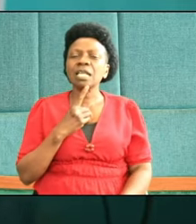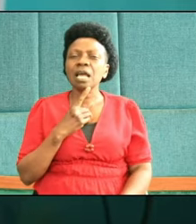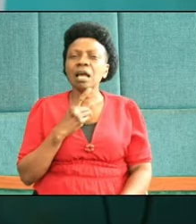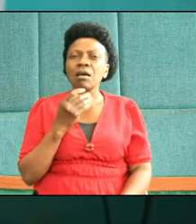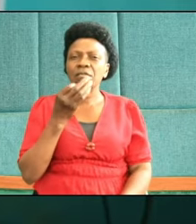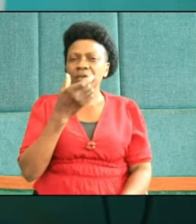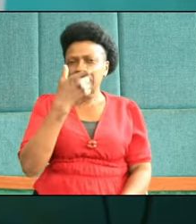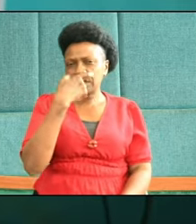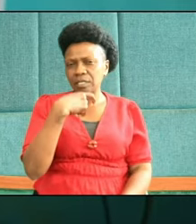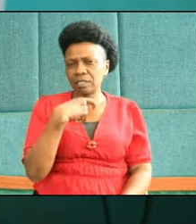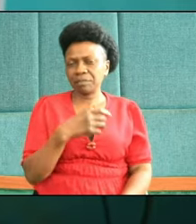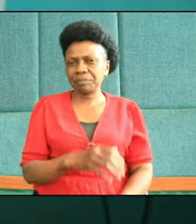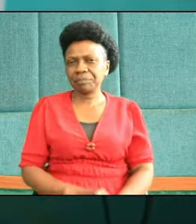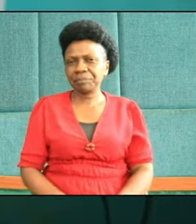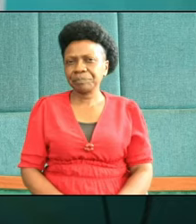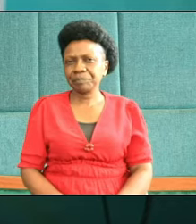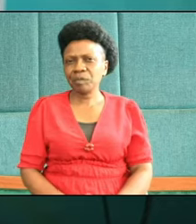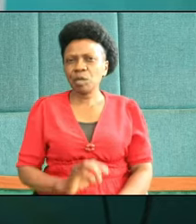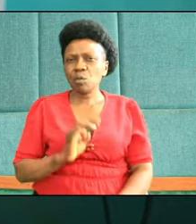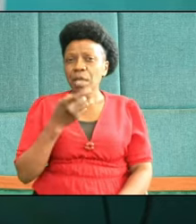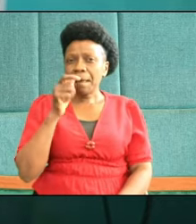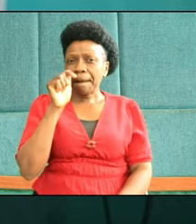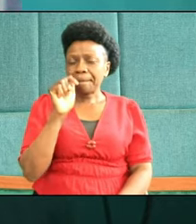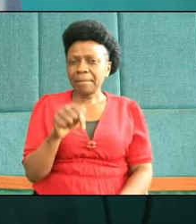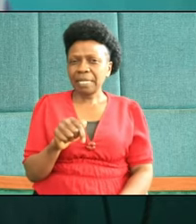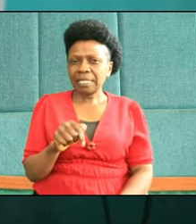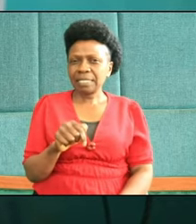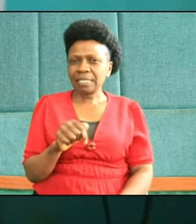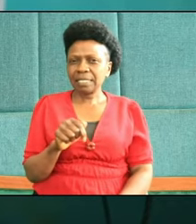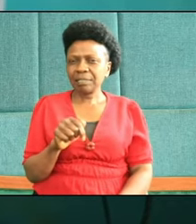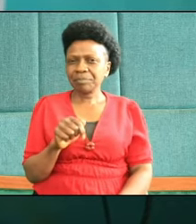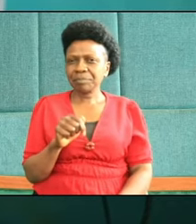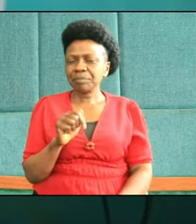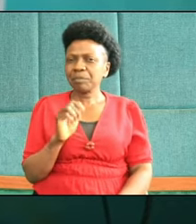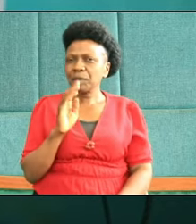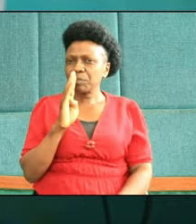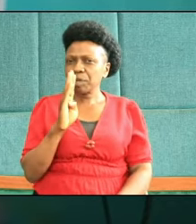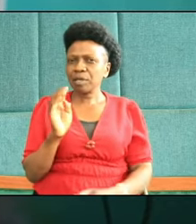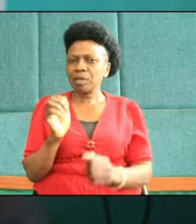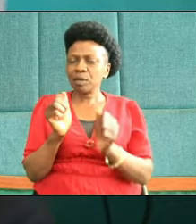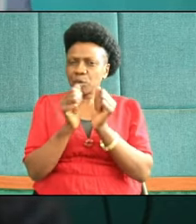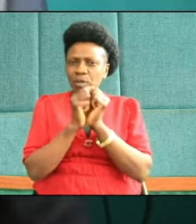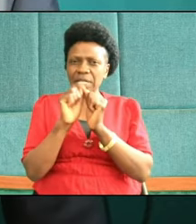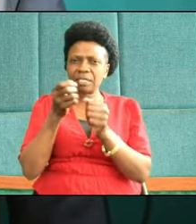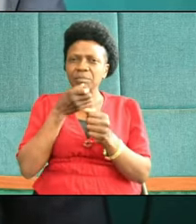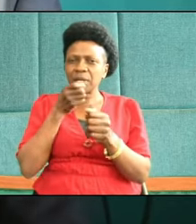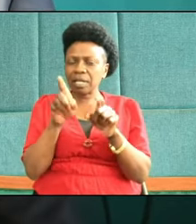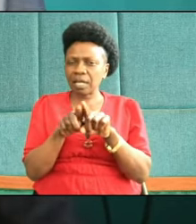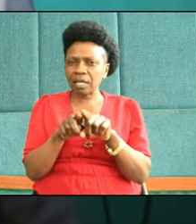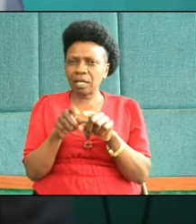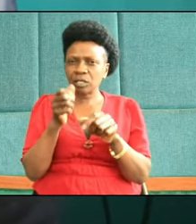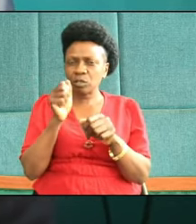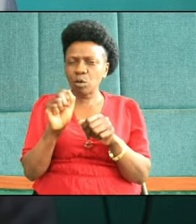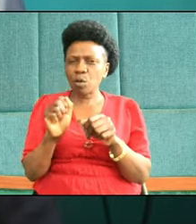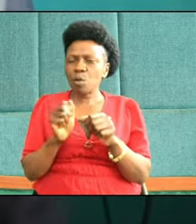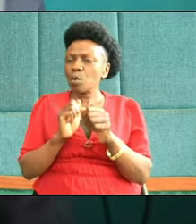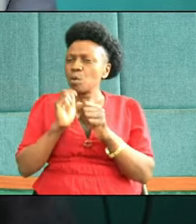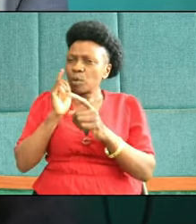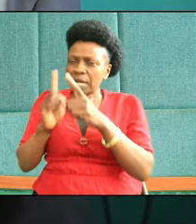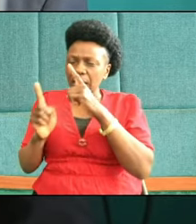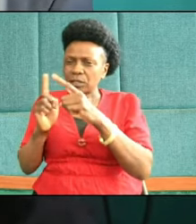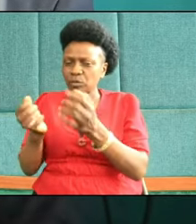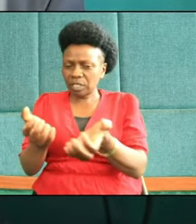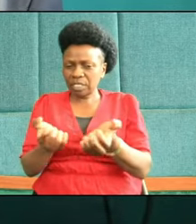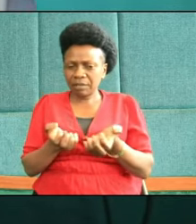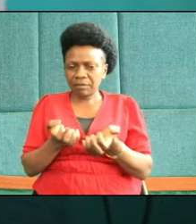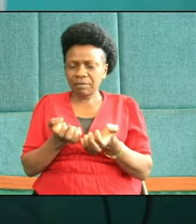ages. We must run, dear brothers and sisters, we must run so that we may receive the prize which the